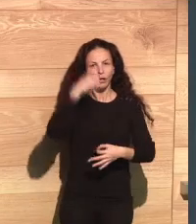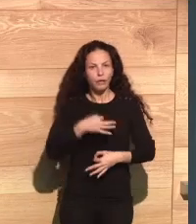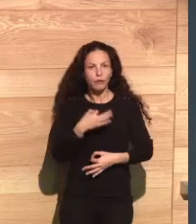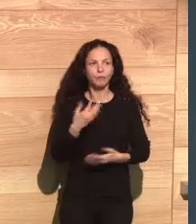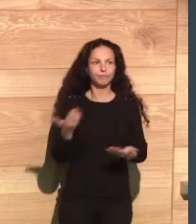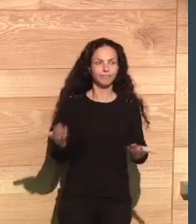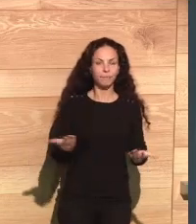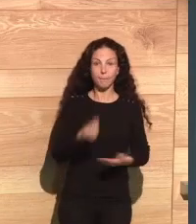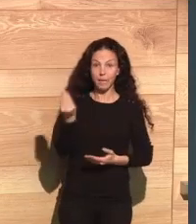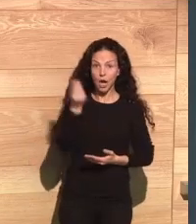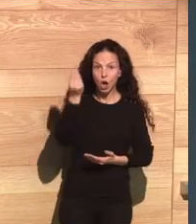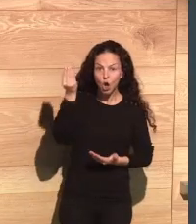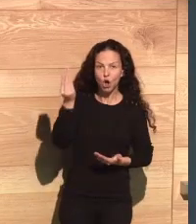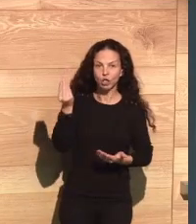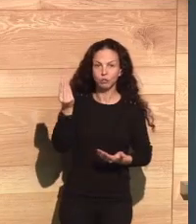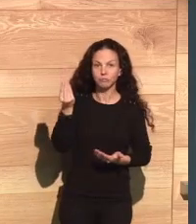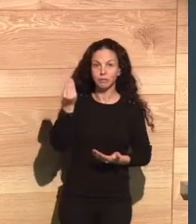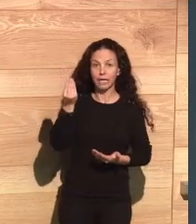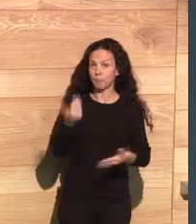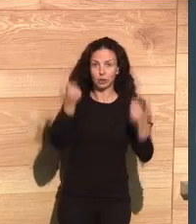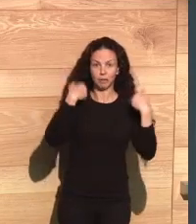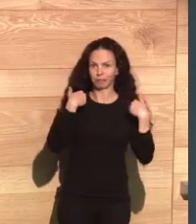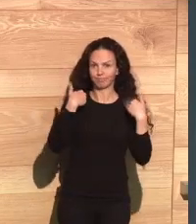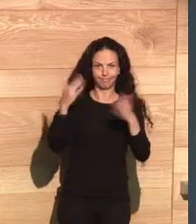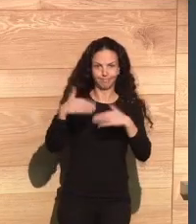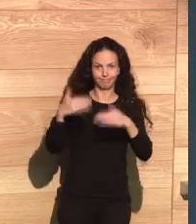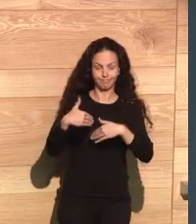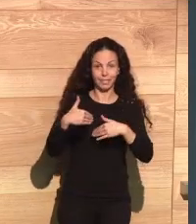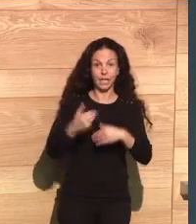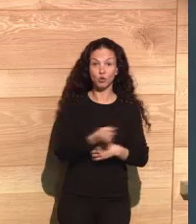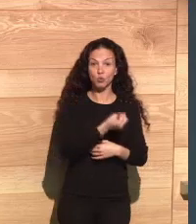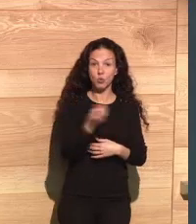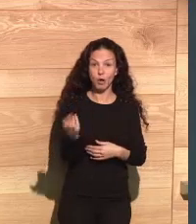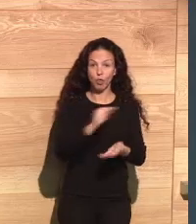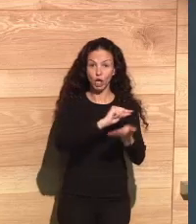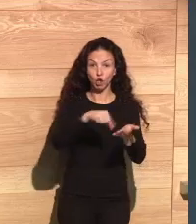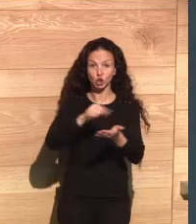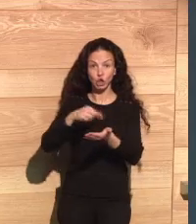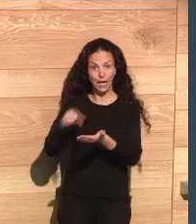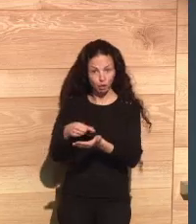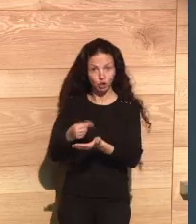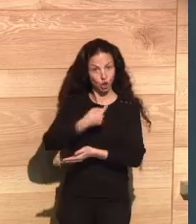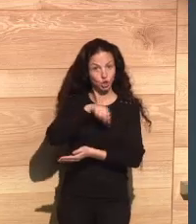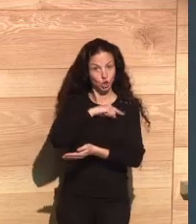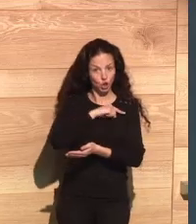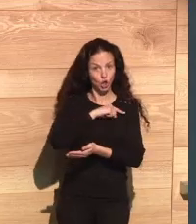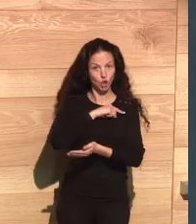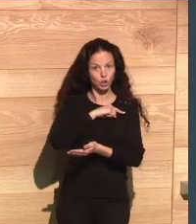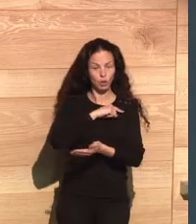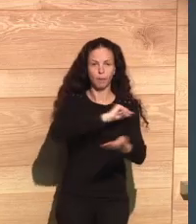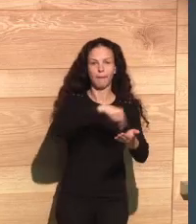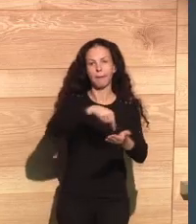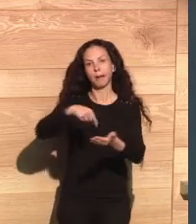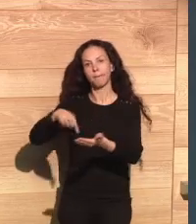But the number of contracts as an individual that we now enter into is enormously more than we did 50 years ago. And